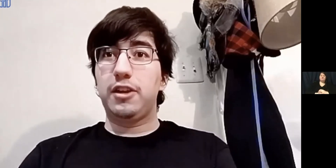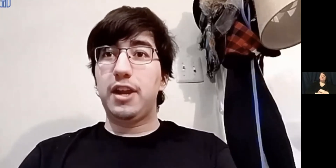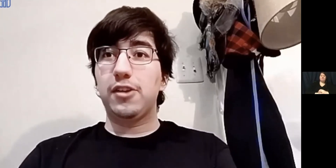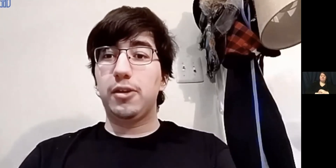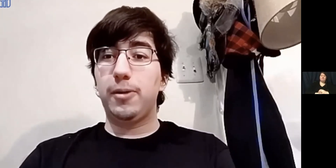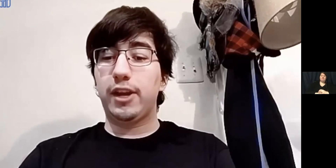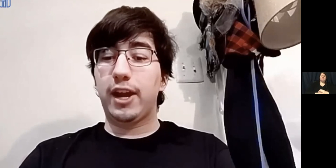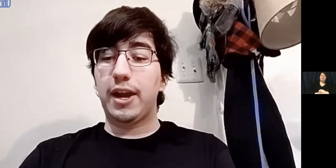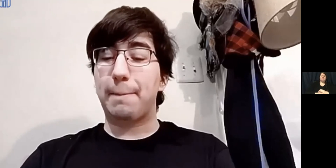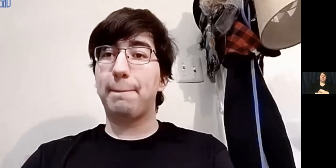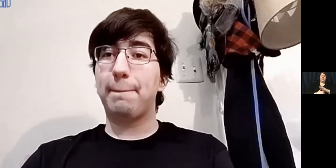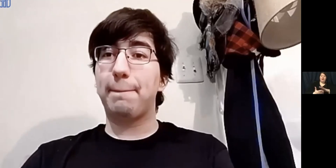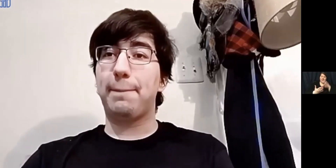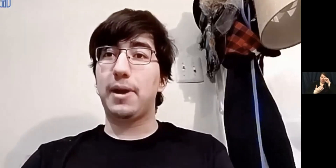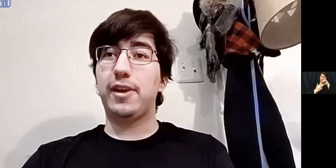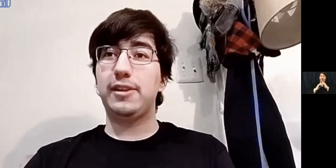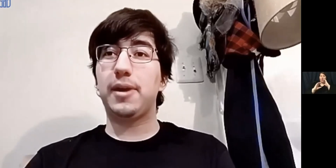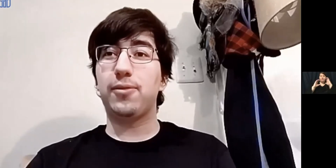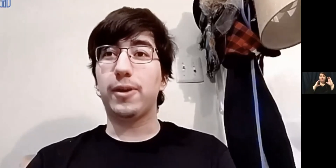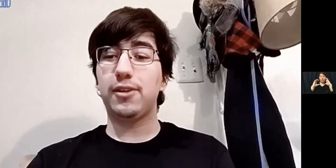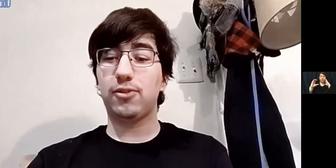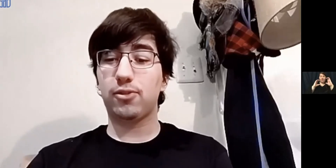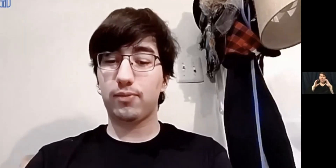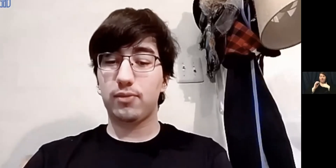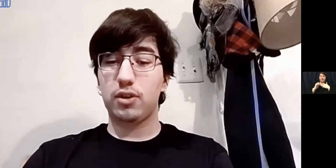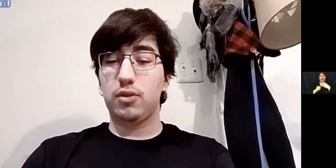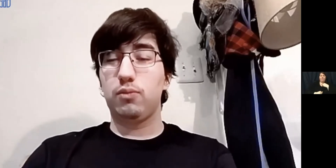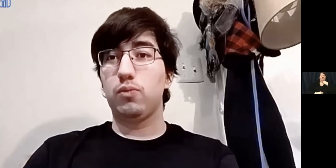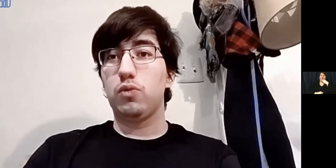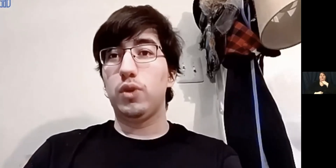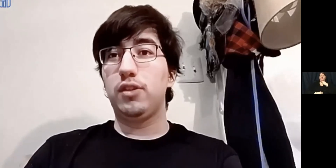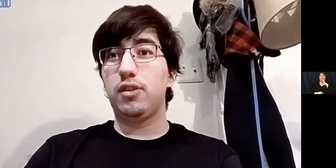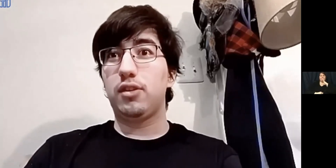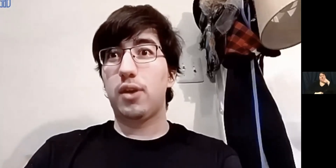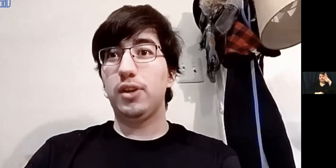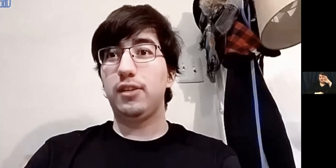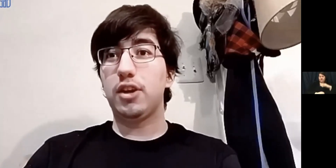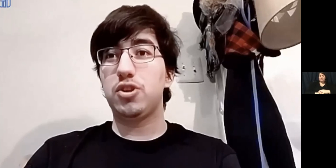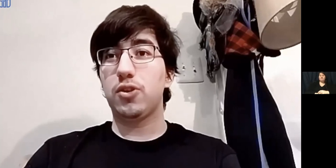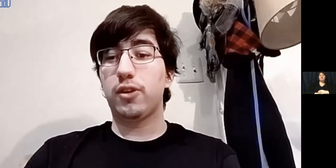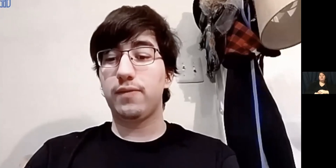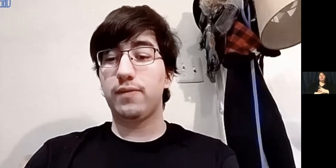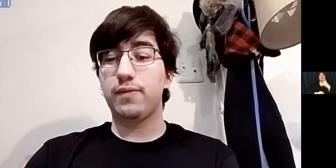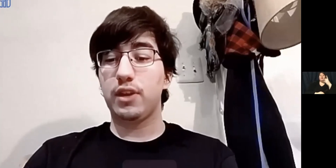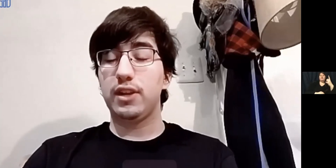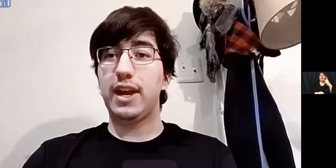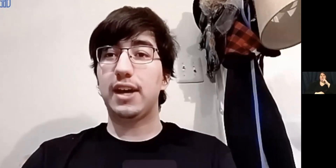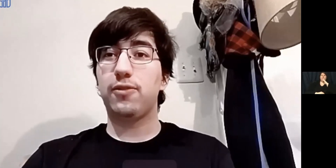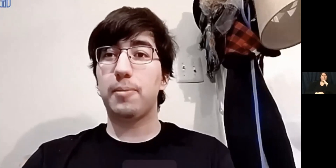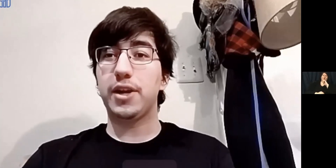I learned how to communicate by raising my voice. When someone is unsure,